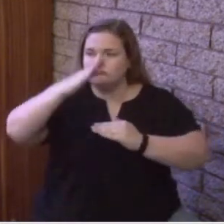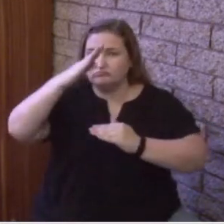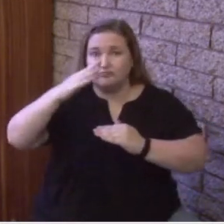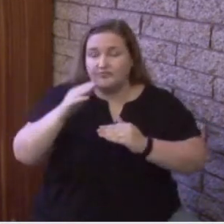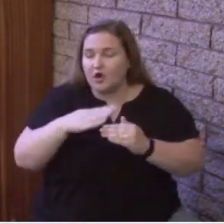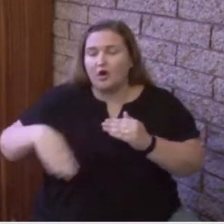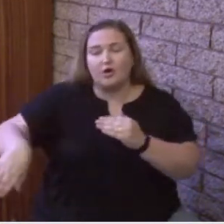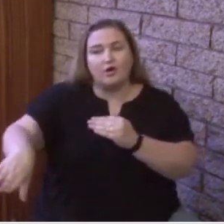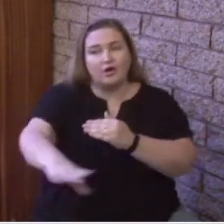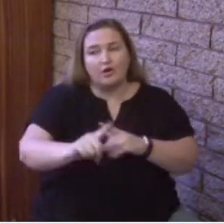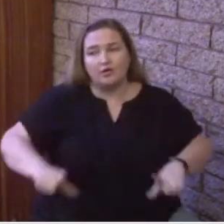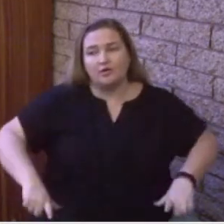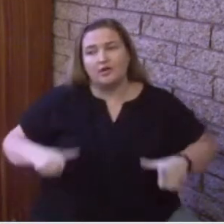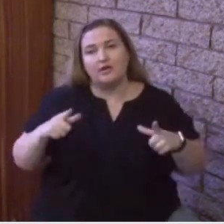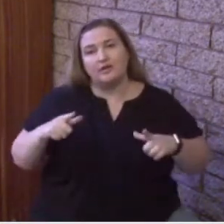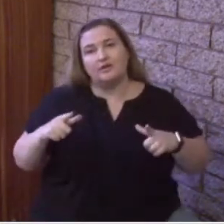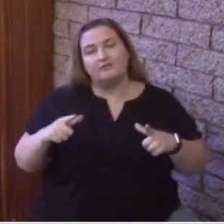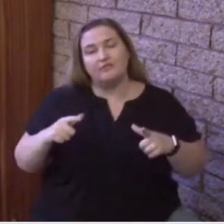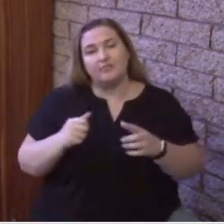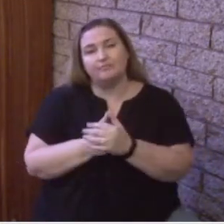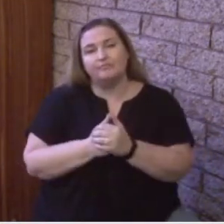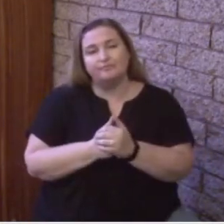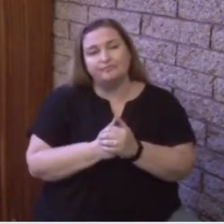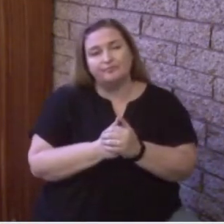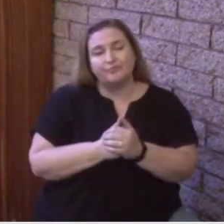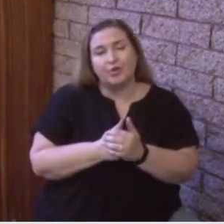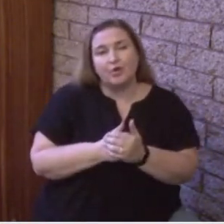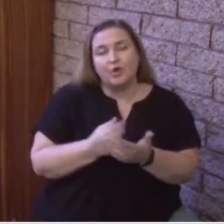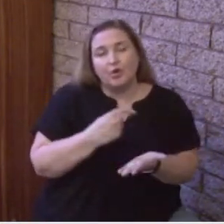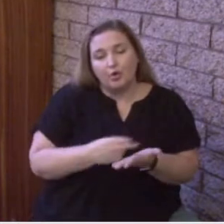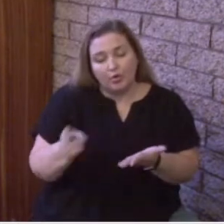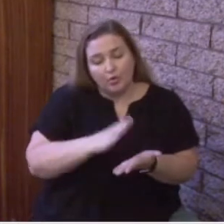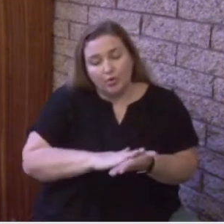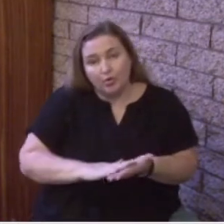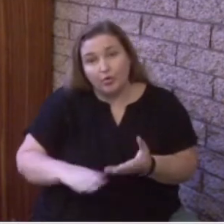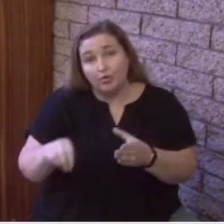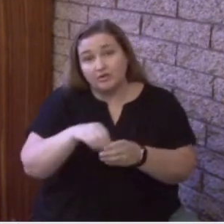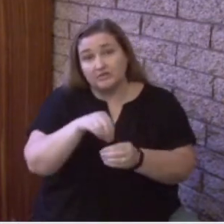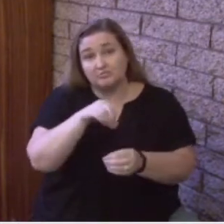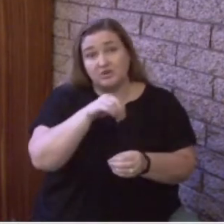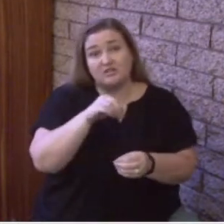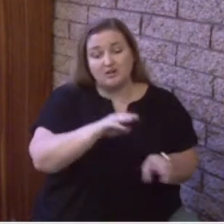the Holy Spirit then moves